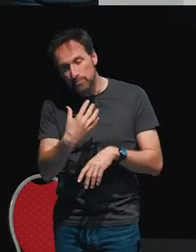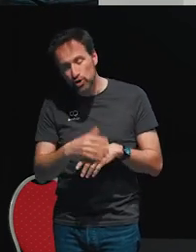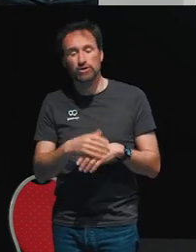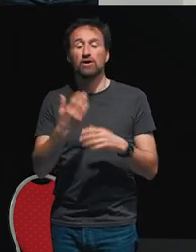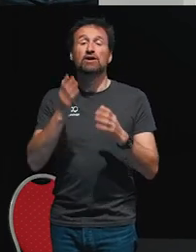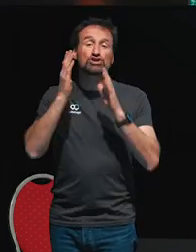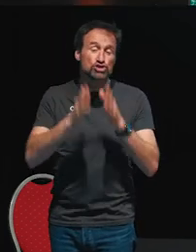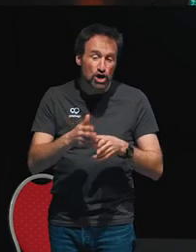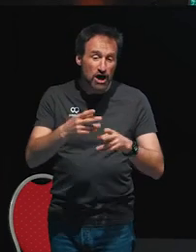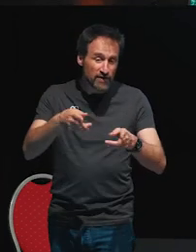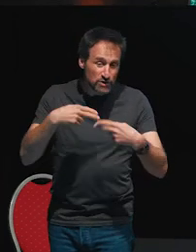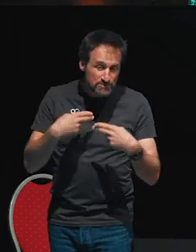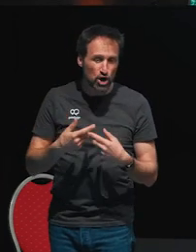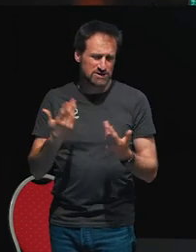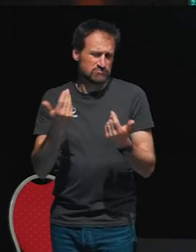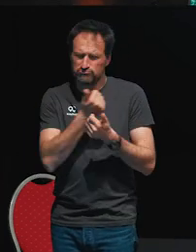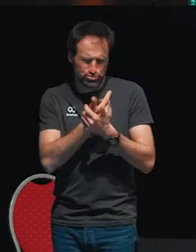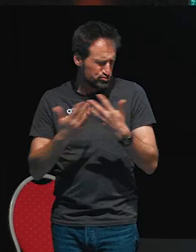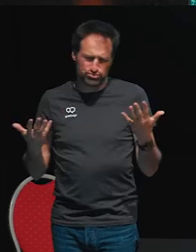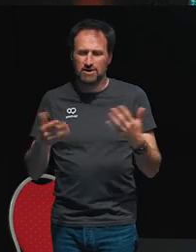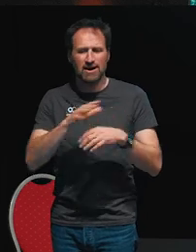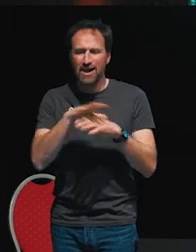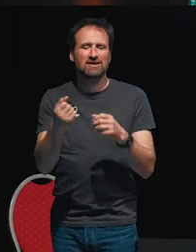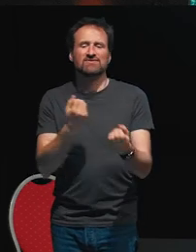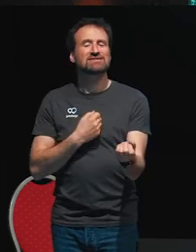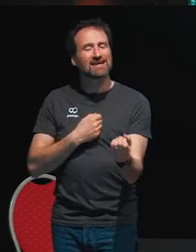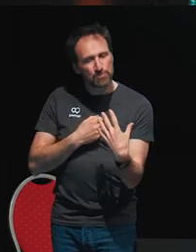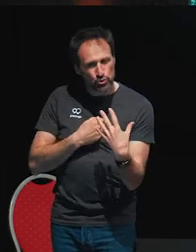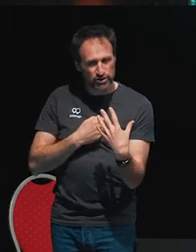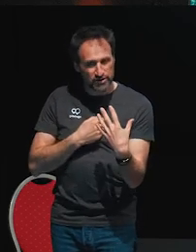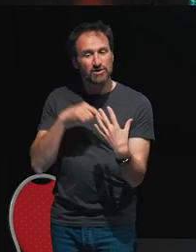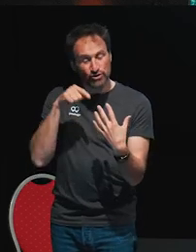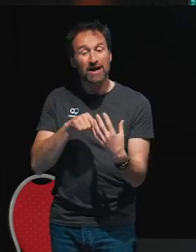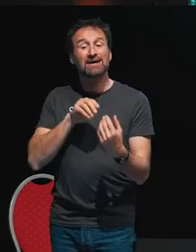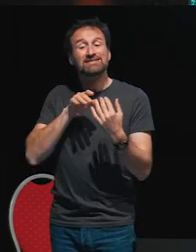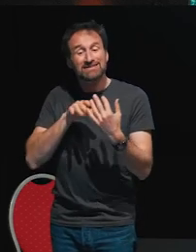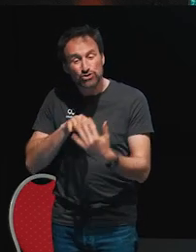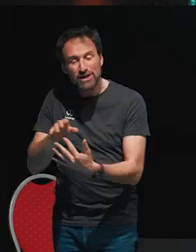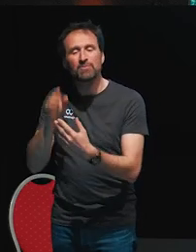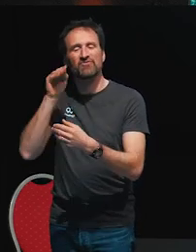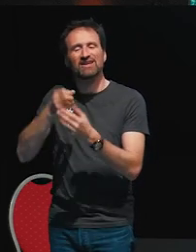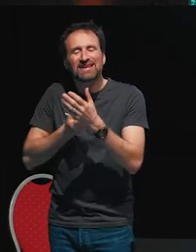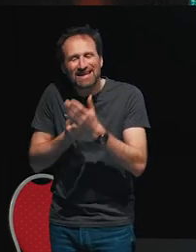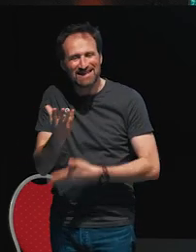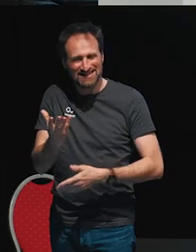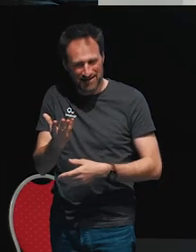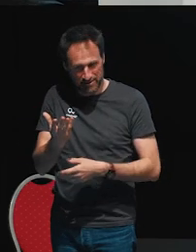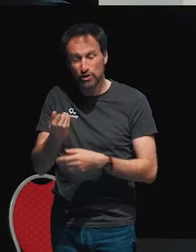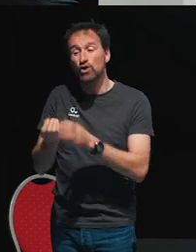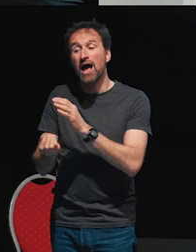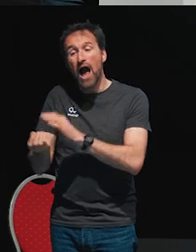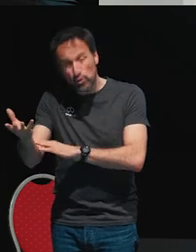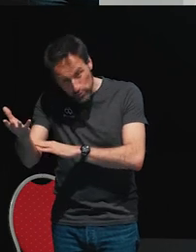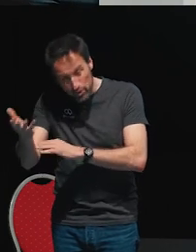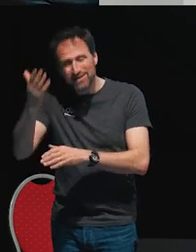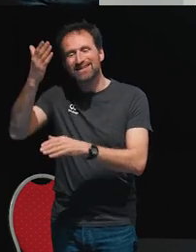server responses. These are the places where streams are initiated. And then outputs are sort of the end result of our stream.